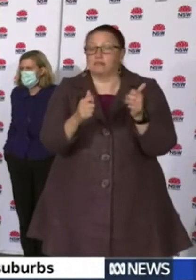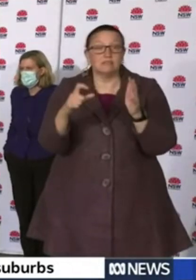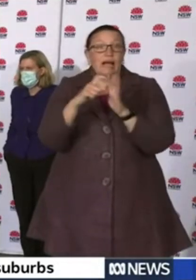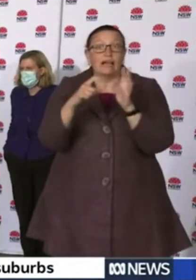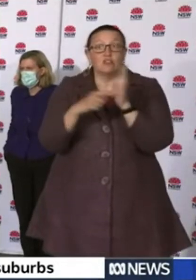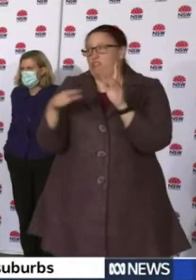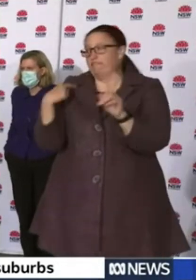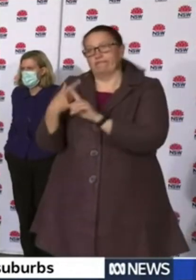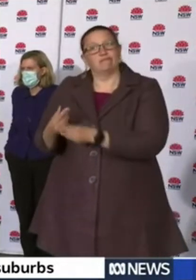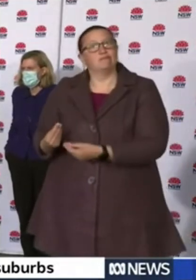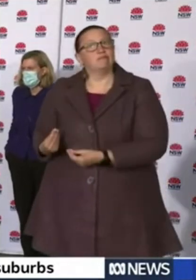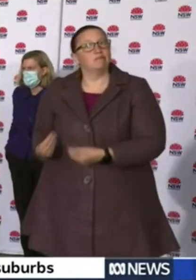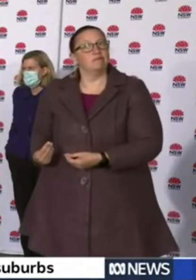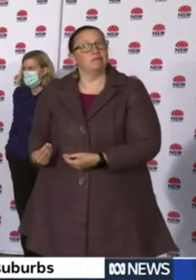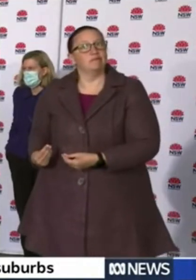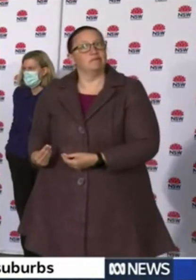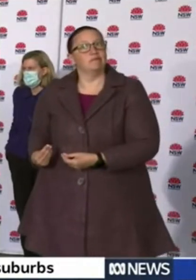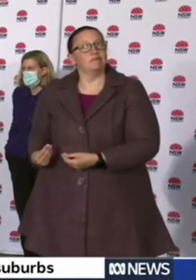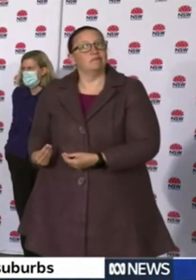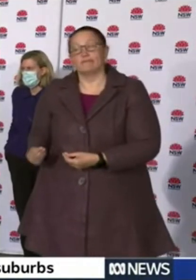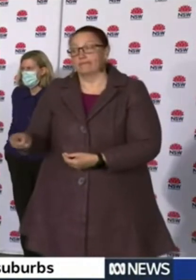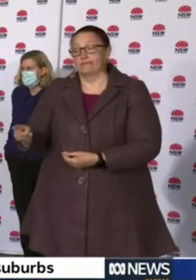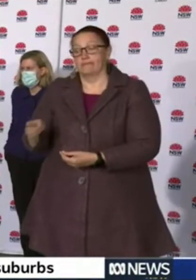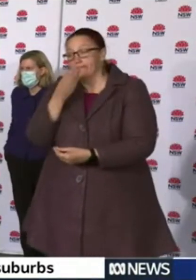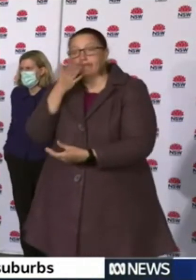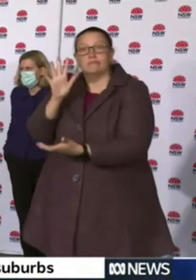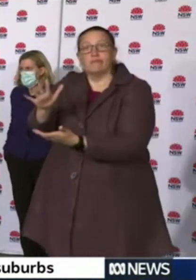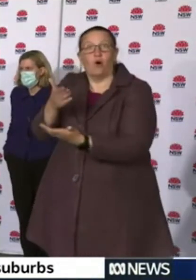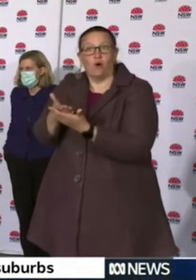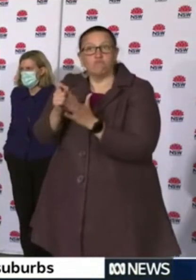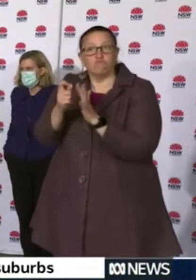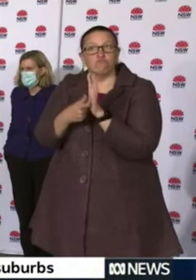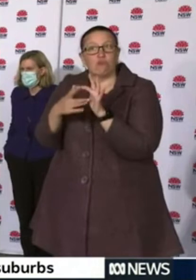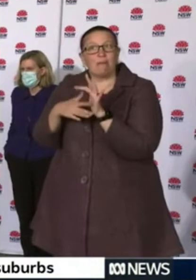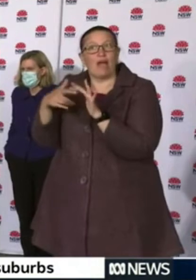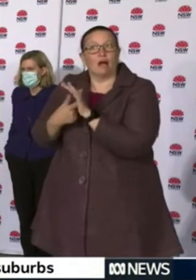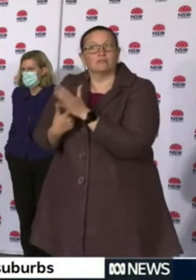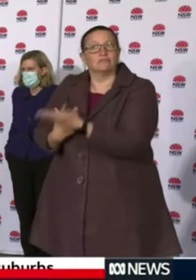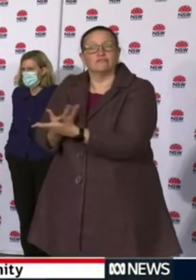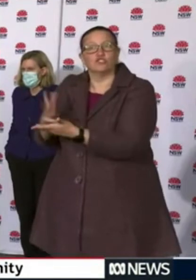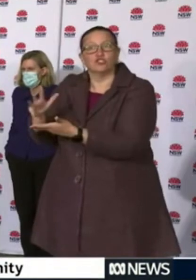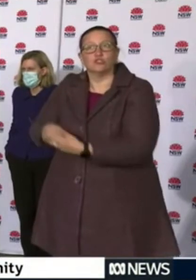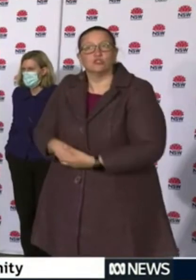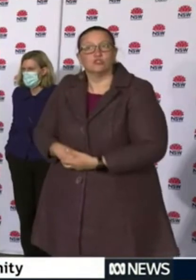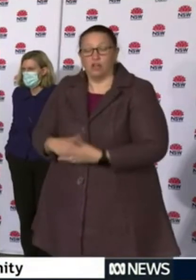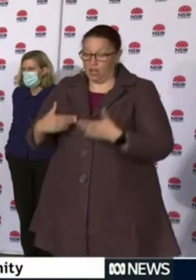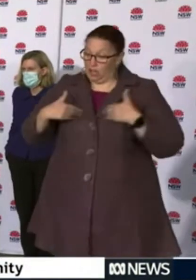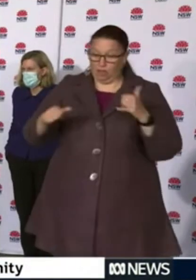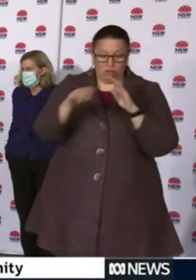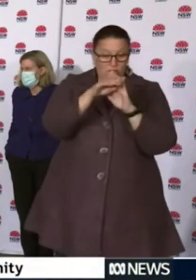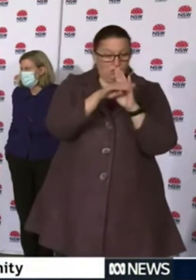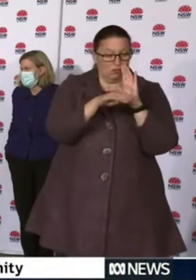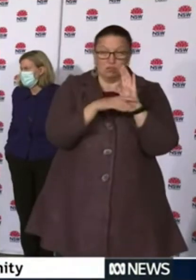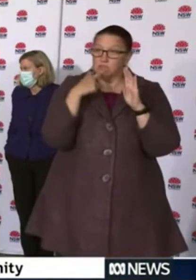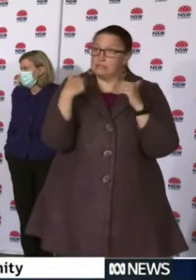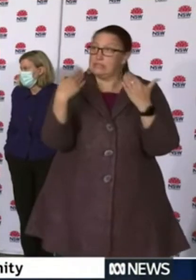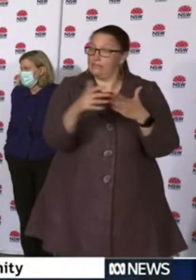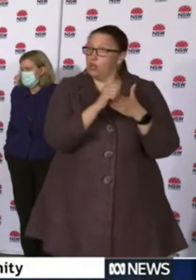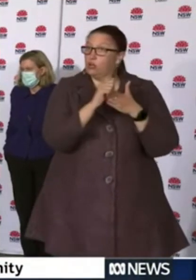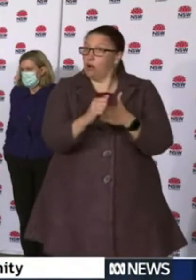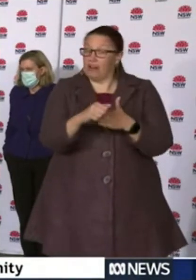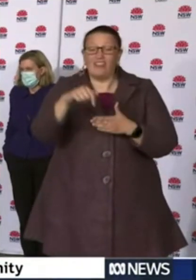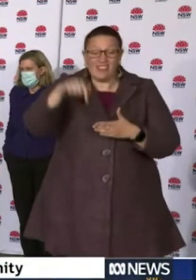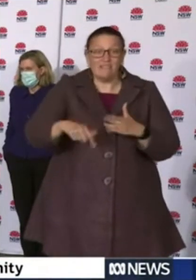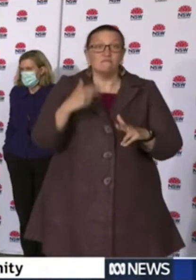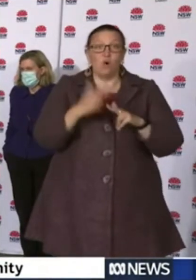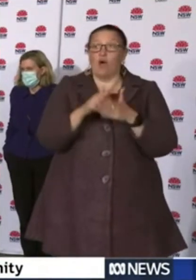months. We know that the health orders are given as a guide to try and help the community get through what is a very difficult